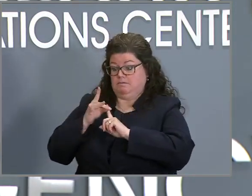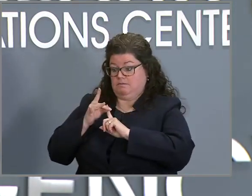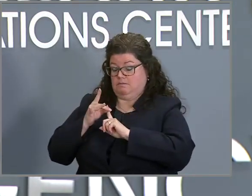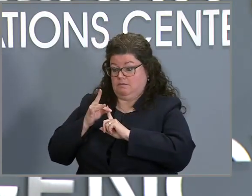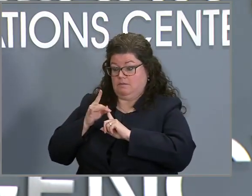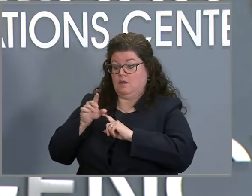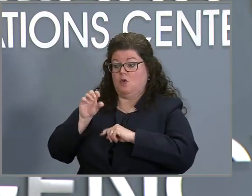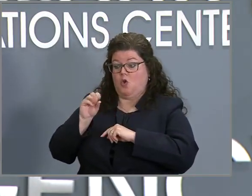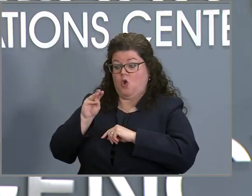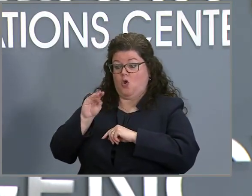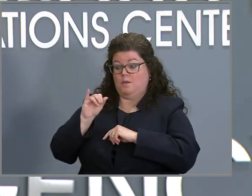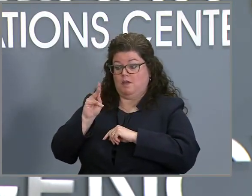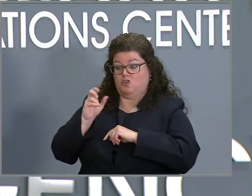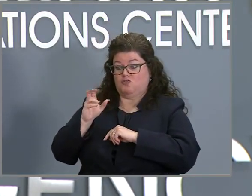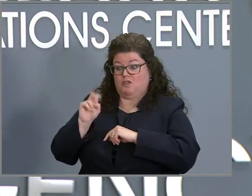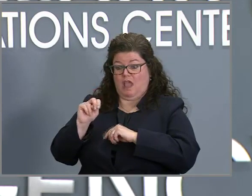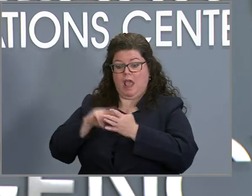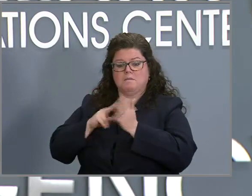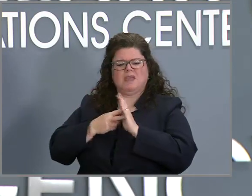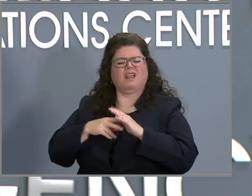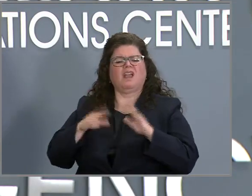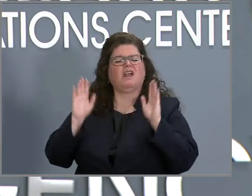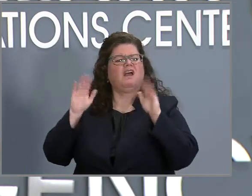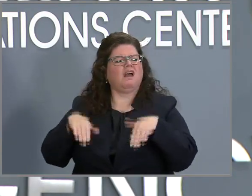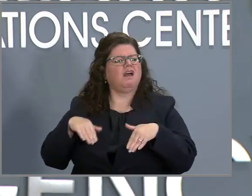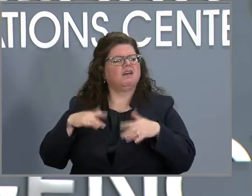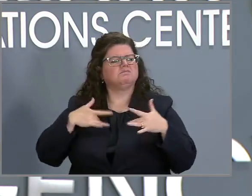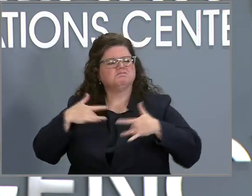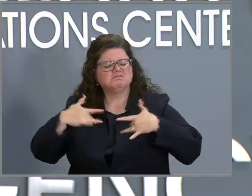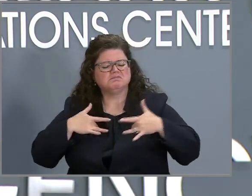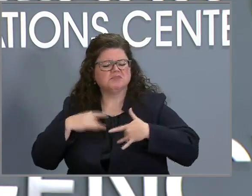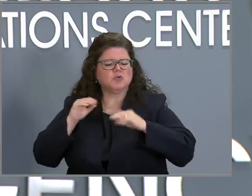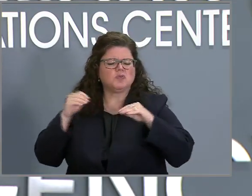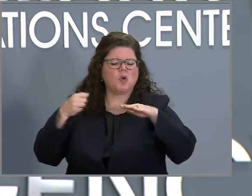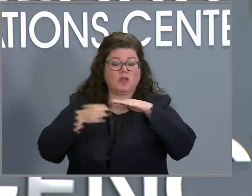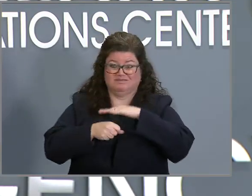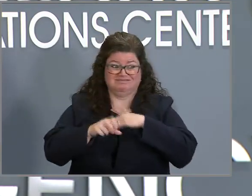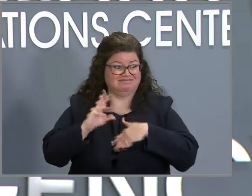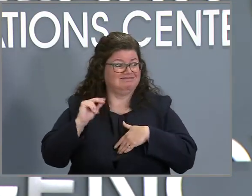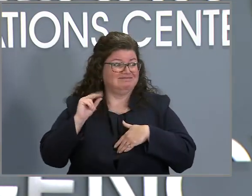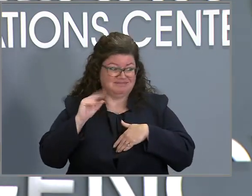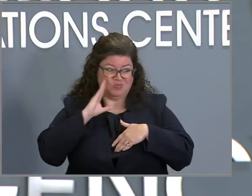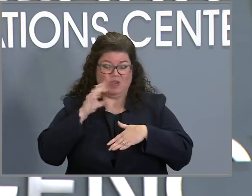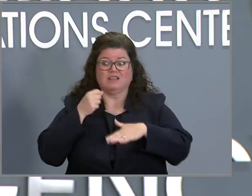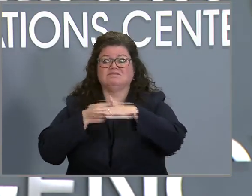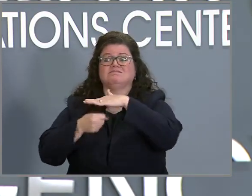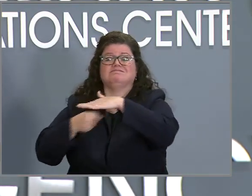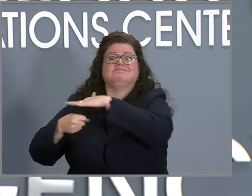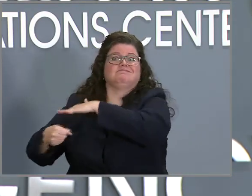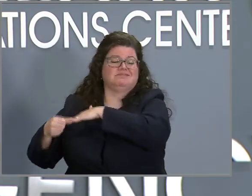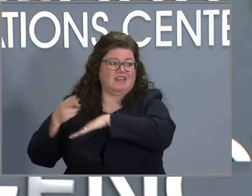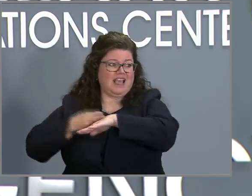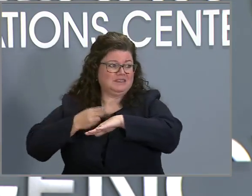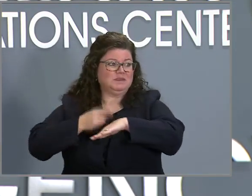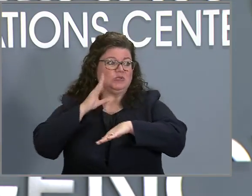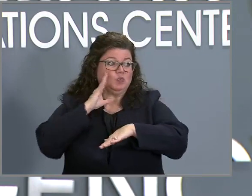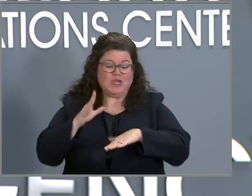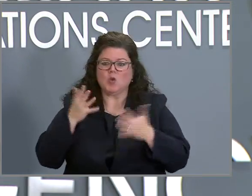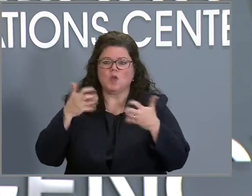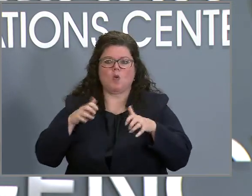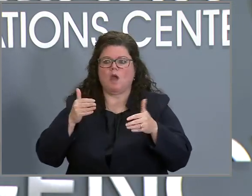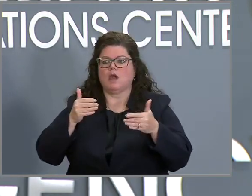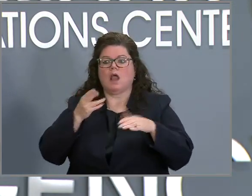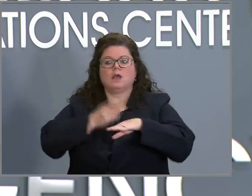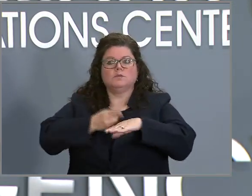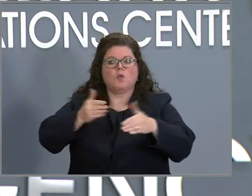thinking about the number of people that are unvaccinated, thinking about how quick this is moving and everybody showing up in the hospital at the same time, you know, it's still